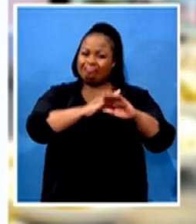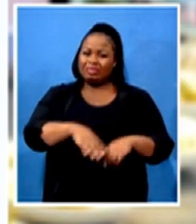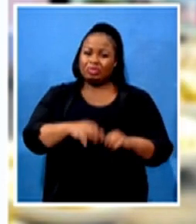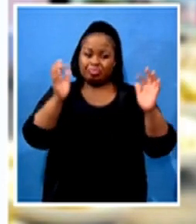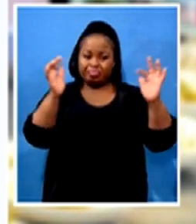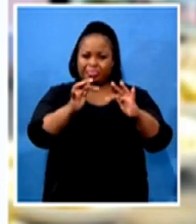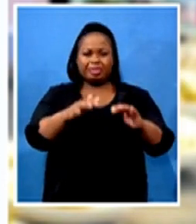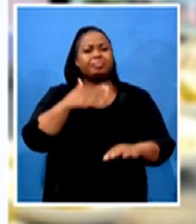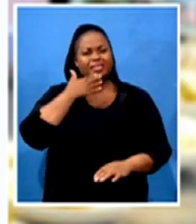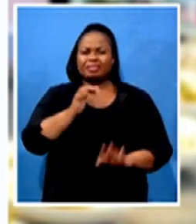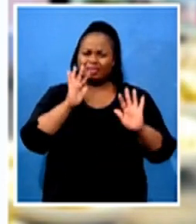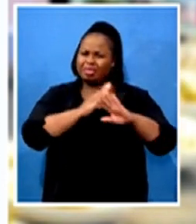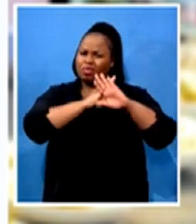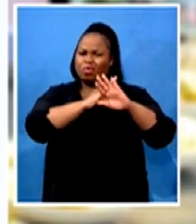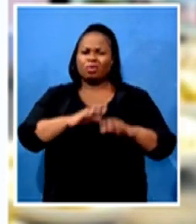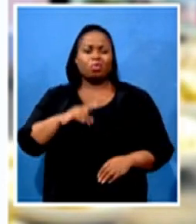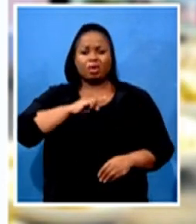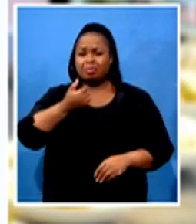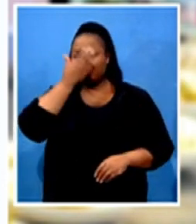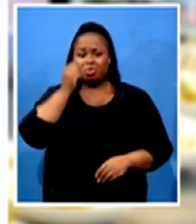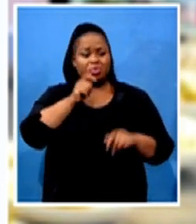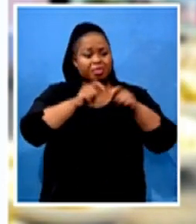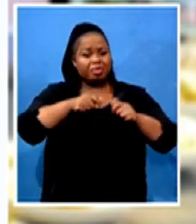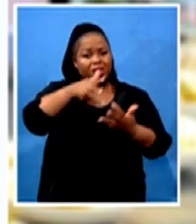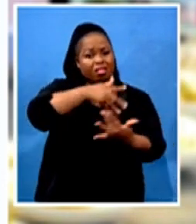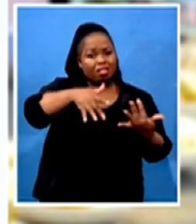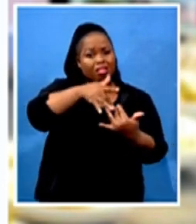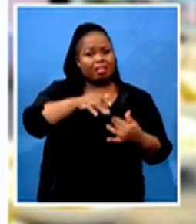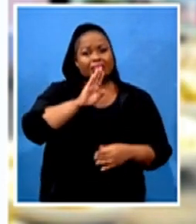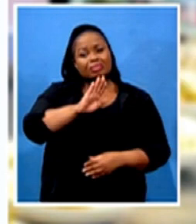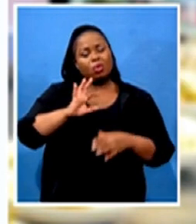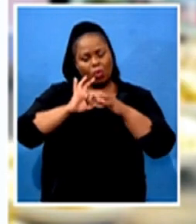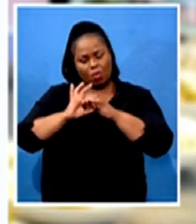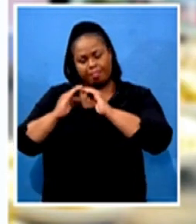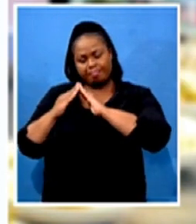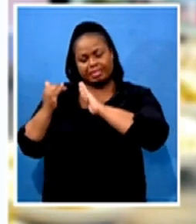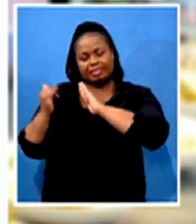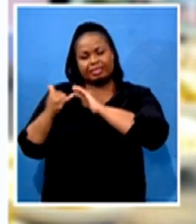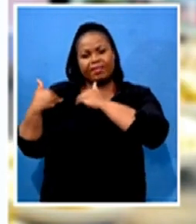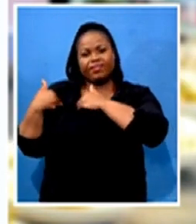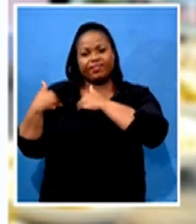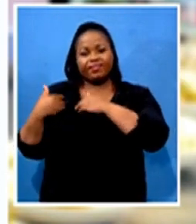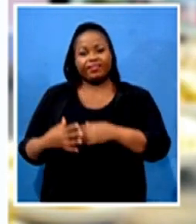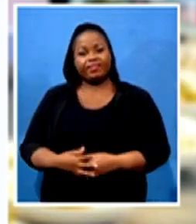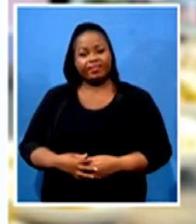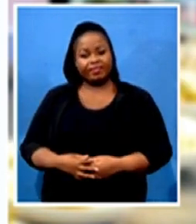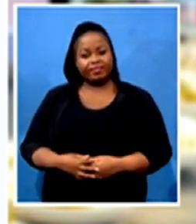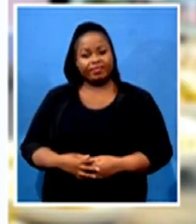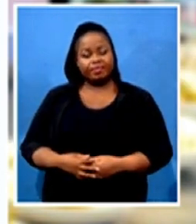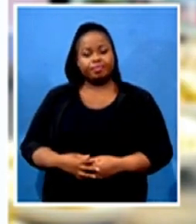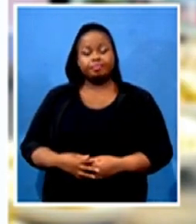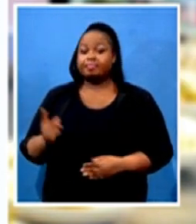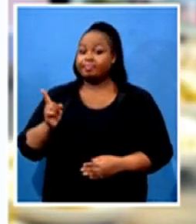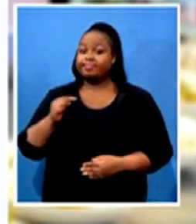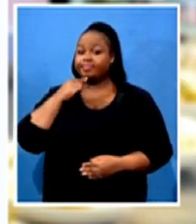status of those around you. Home is the safe haven. Stuart Mokono saying, Morning, Desiree. Hi, Stuart. I don't think